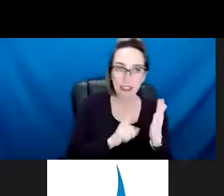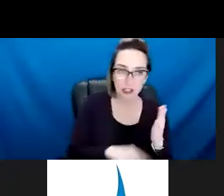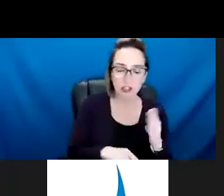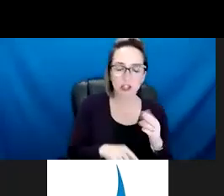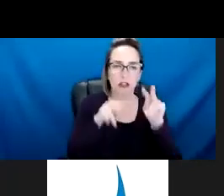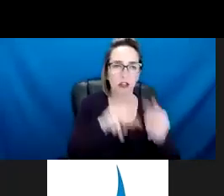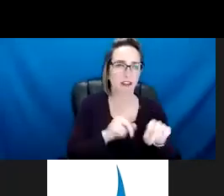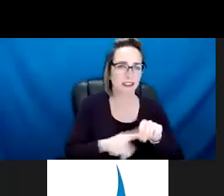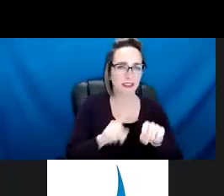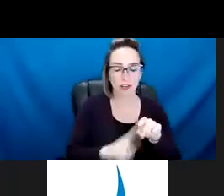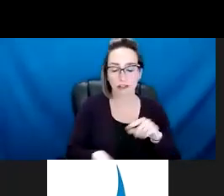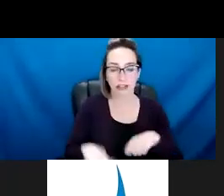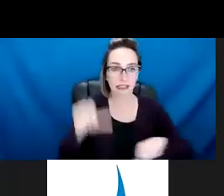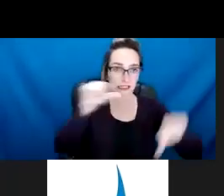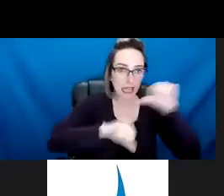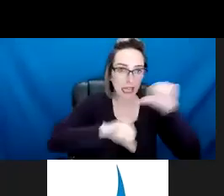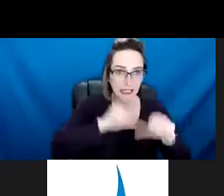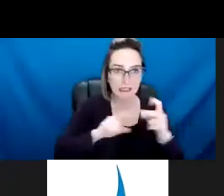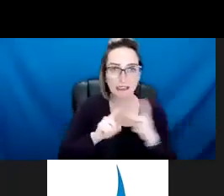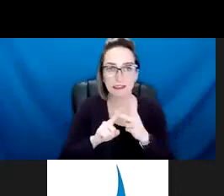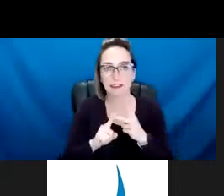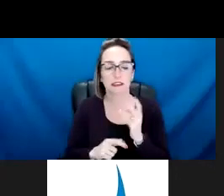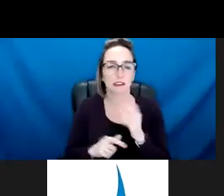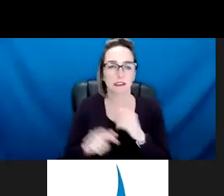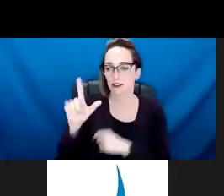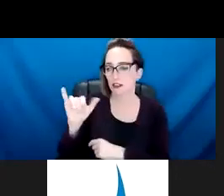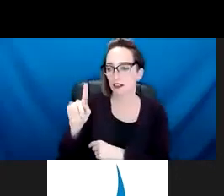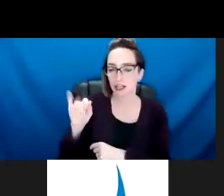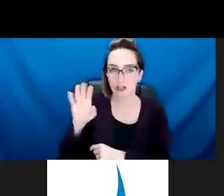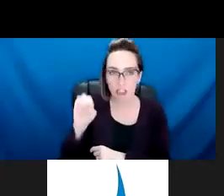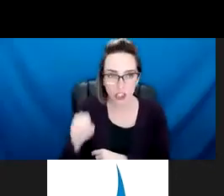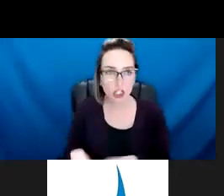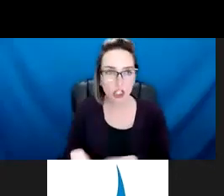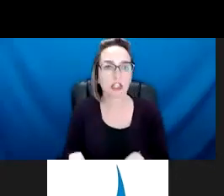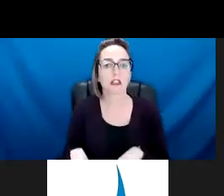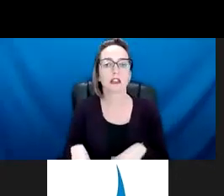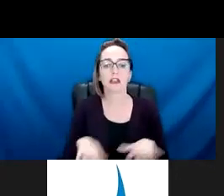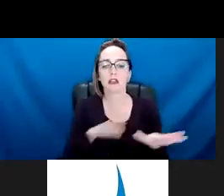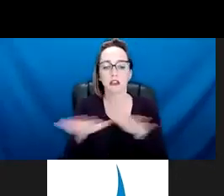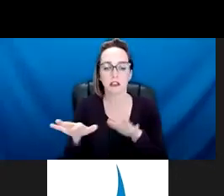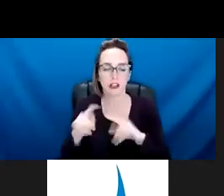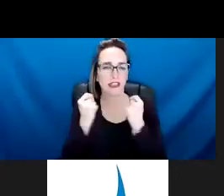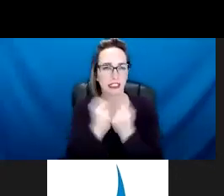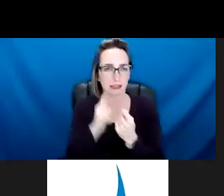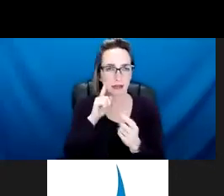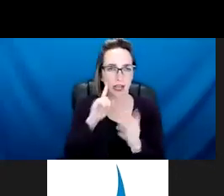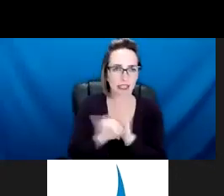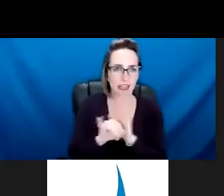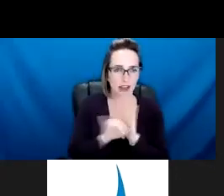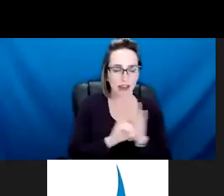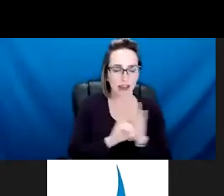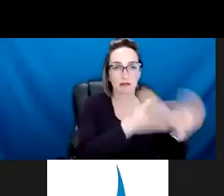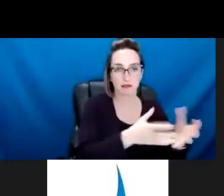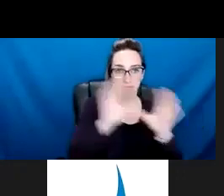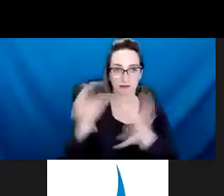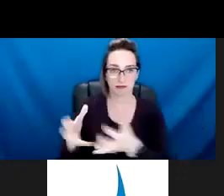media, and public websites to identify public health and violence prevention alternative models. The team classified these programs into model types and captured